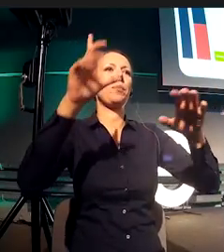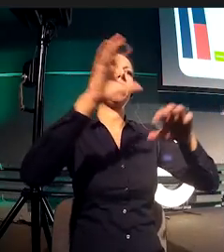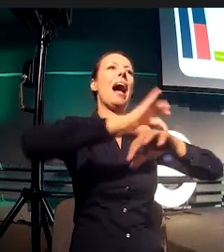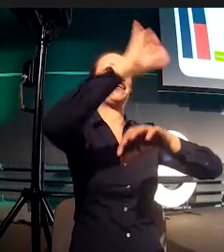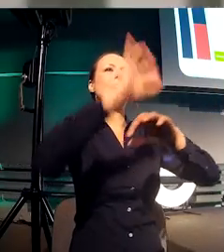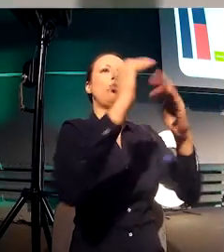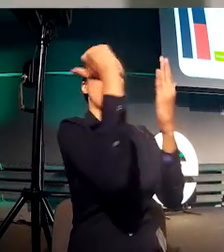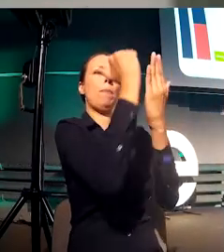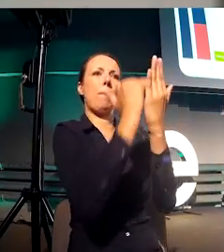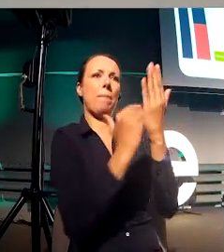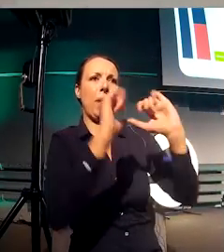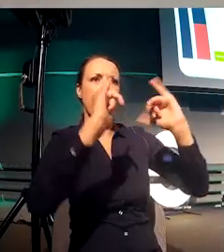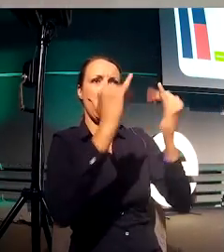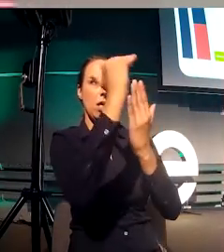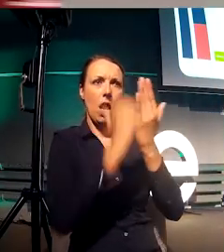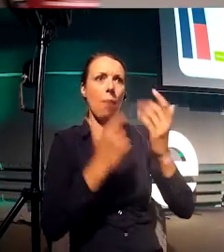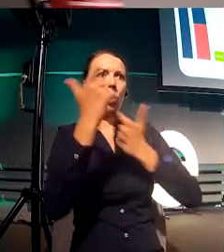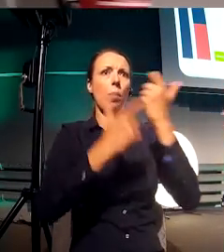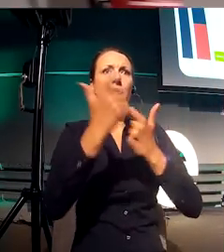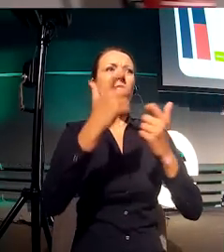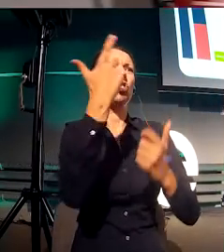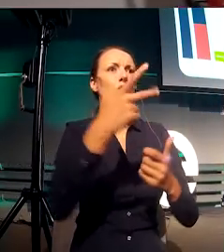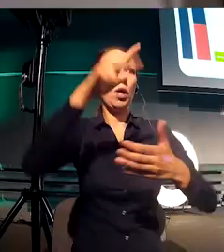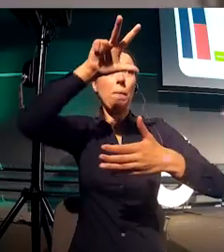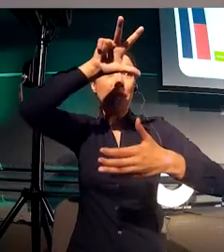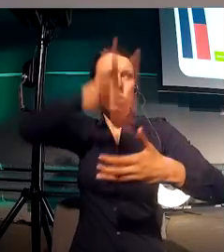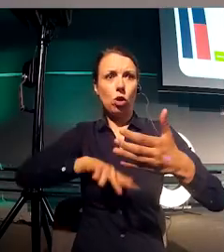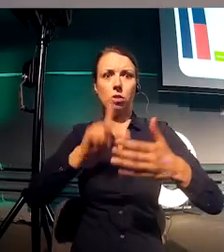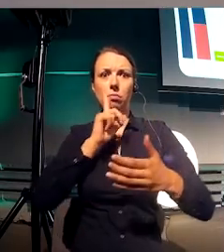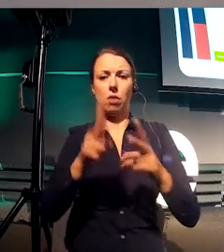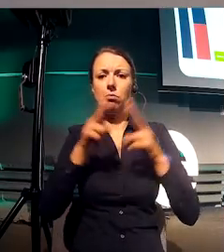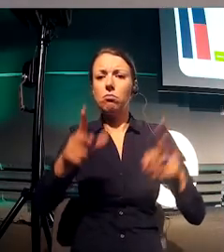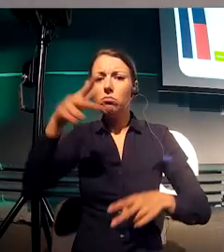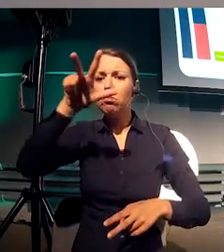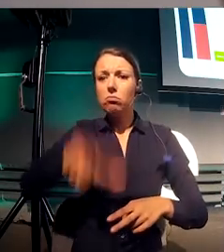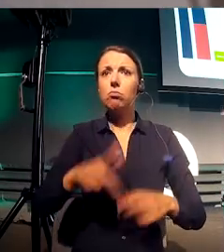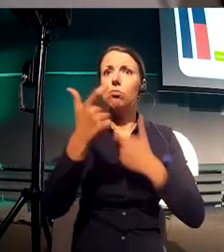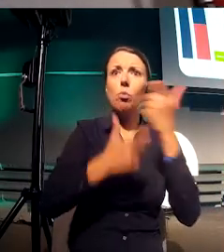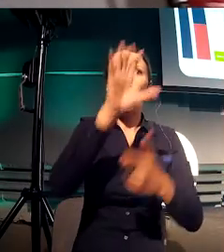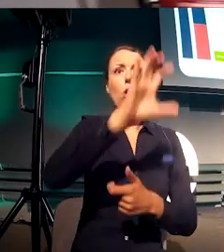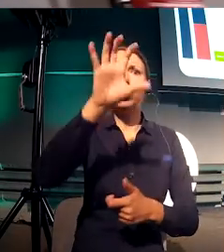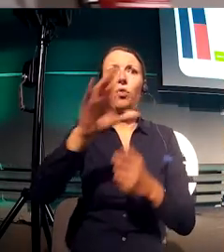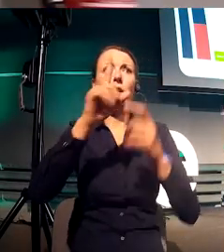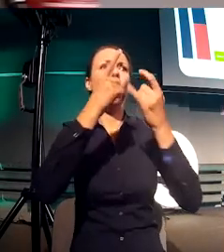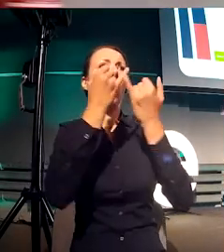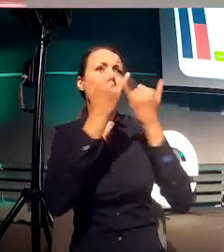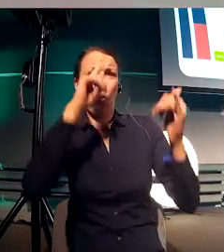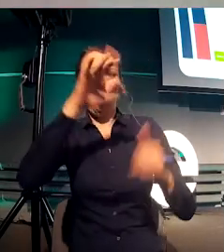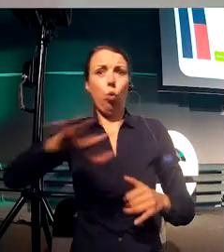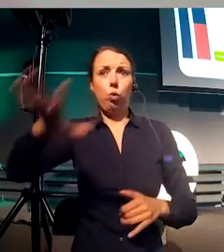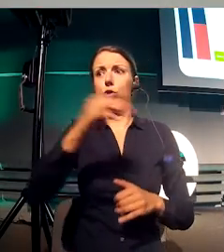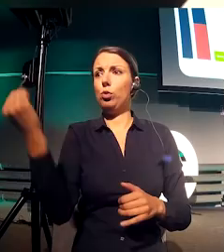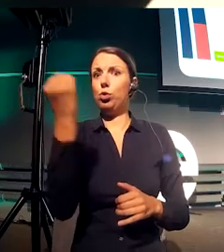and then for three months, you just pay attention to the users and see how the different engagement, how the different retention acts.